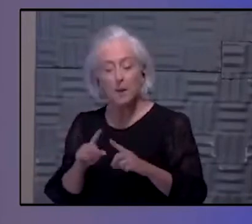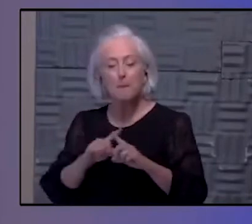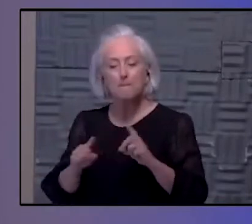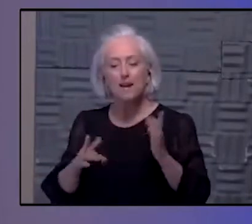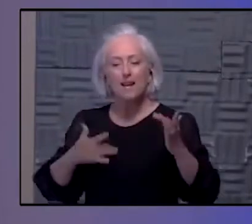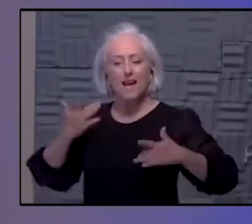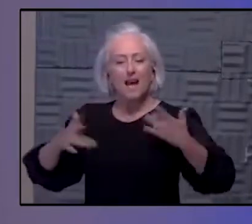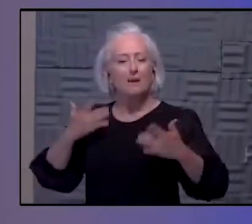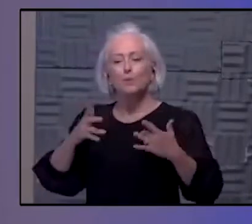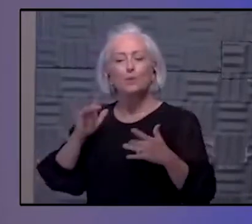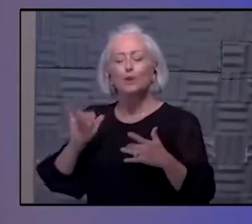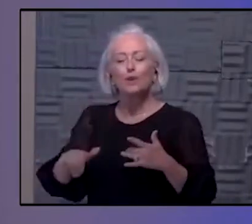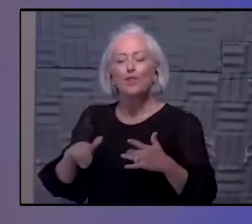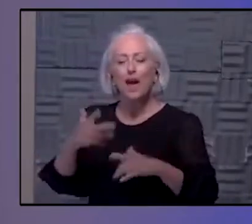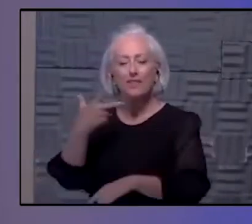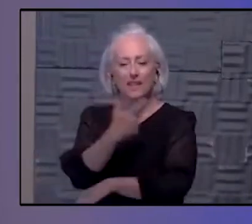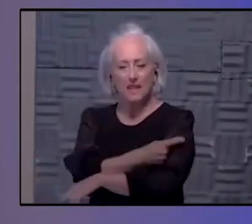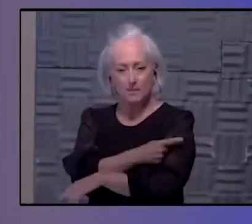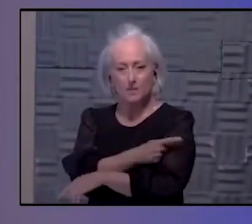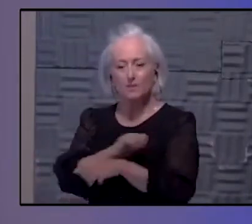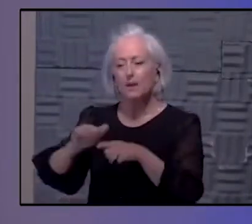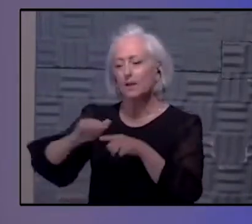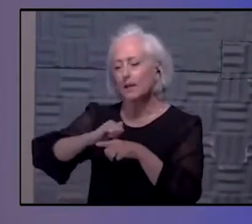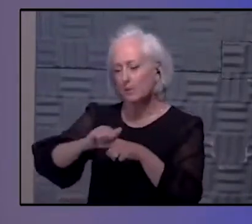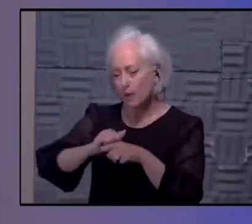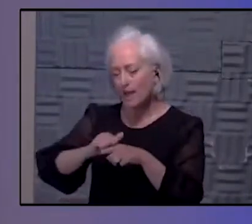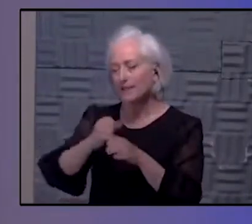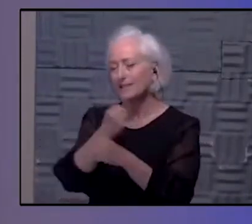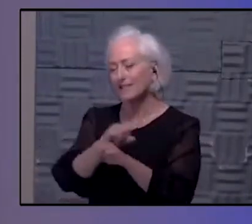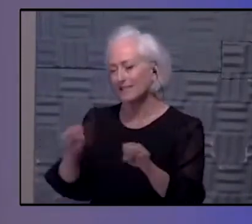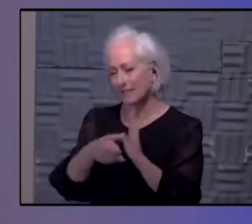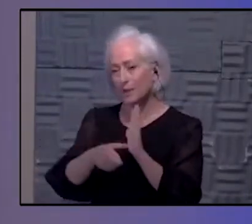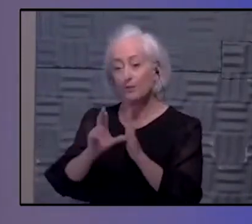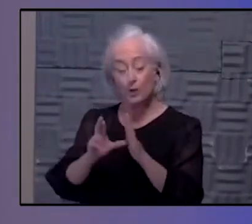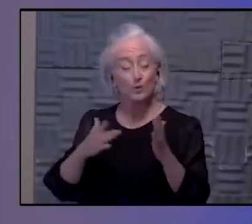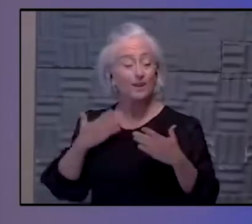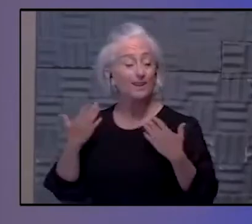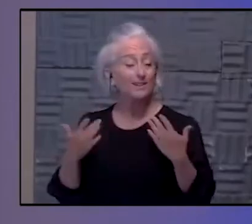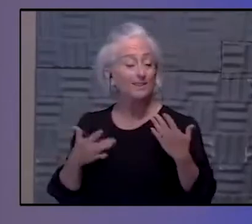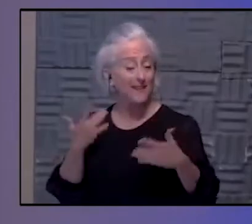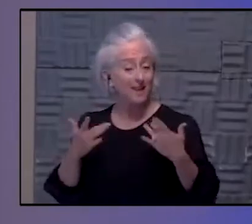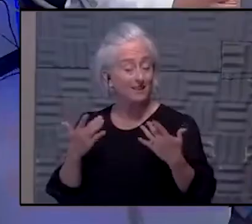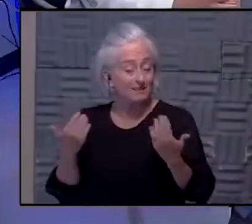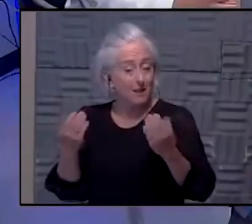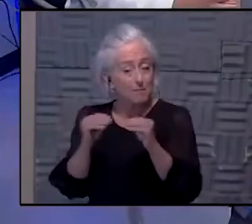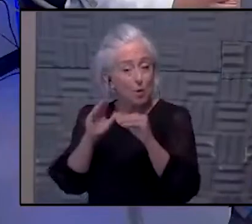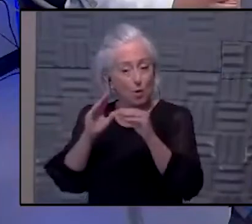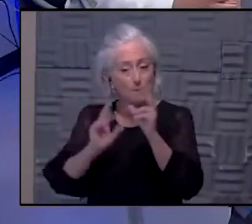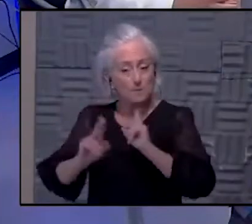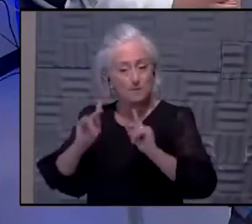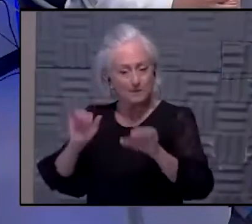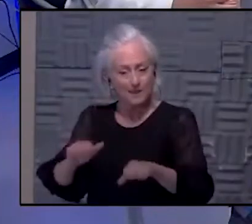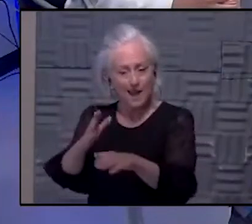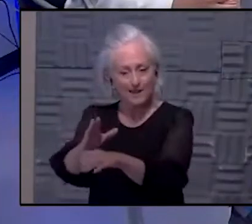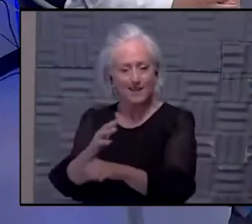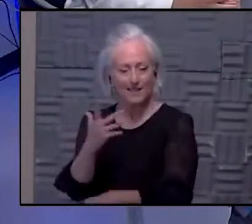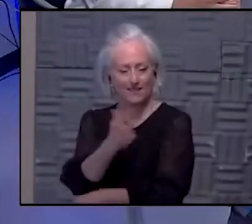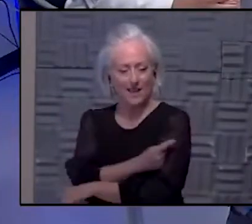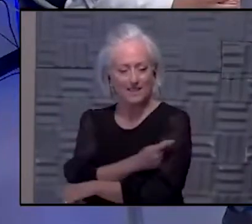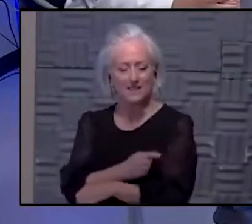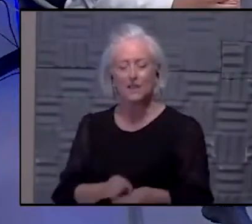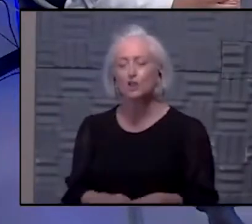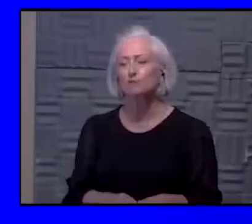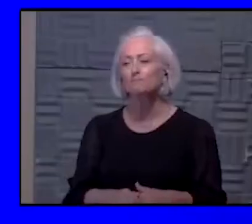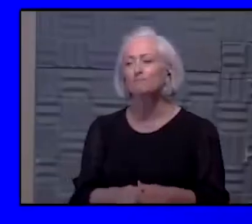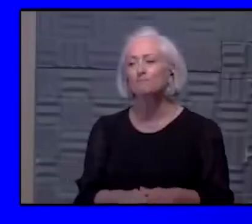Advisory Committee on Immunization Practice and CDC's Thorough Safety Review. And I'm excited to hopefully get more people vaccinated. Hawkeye. Yeah, you know, we saw